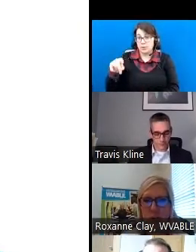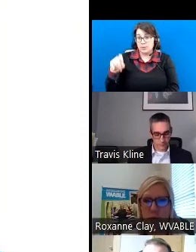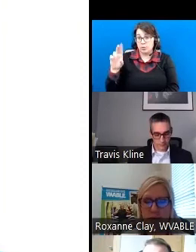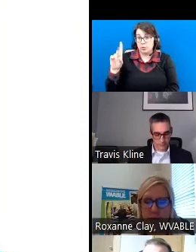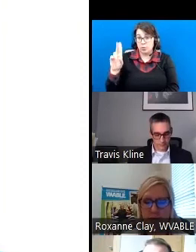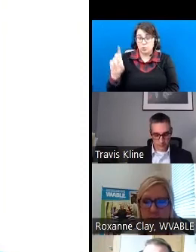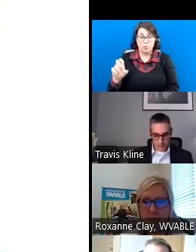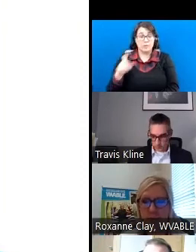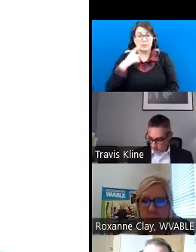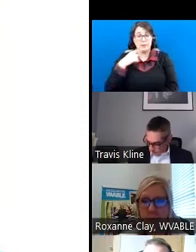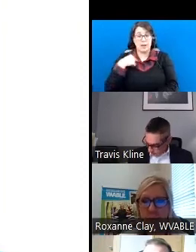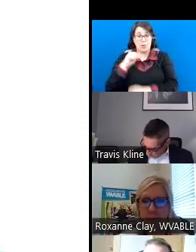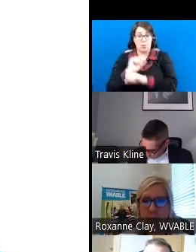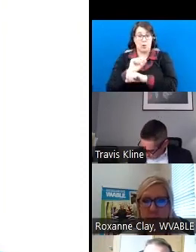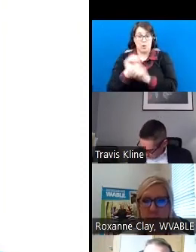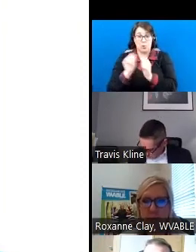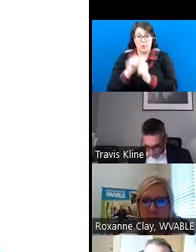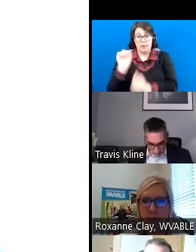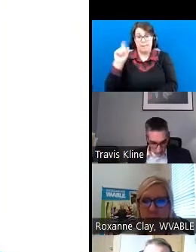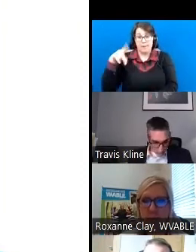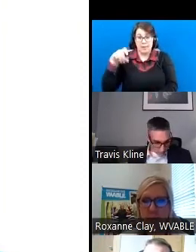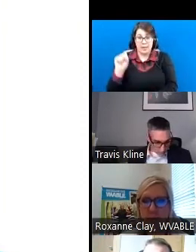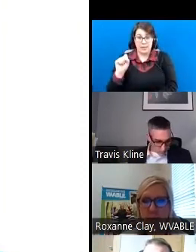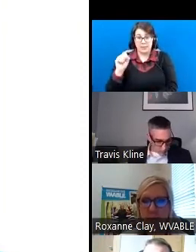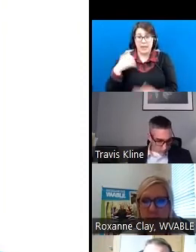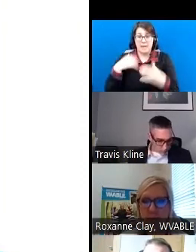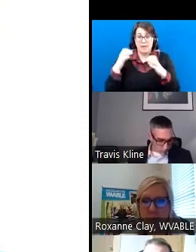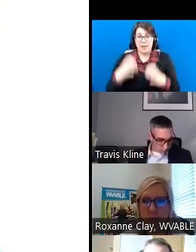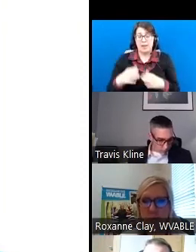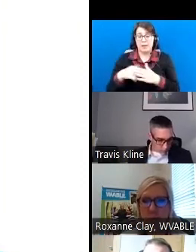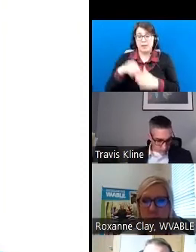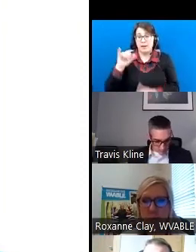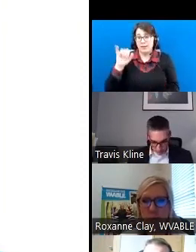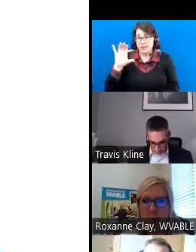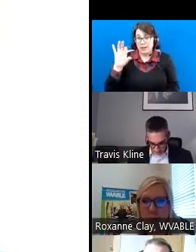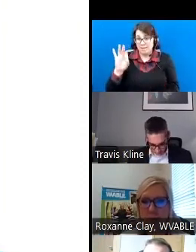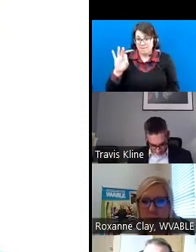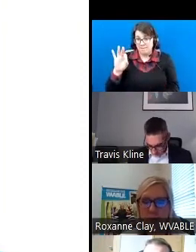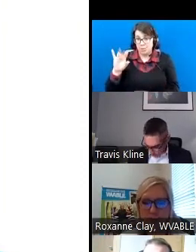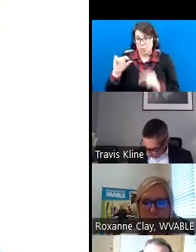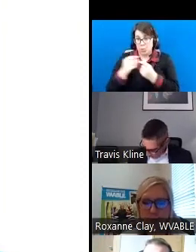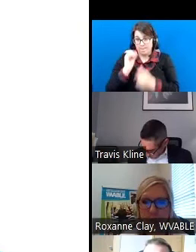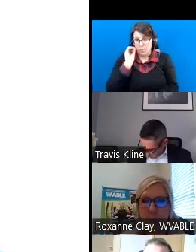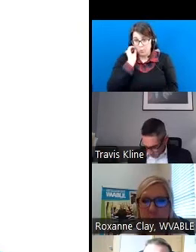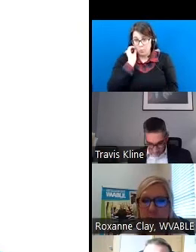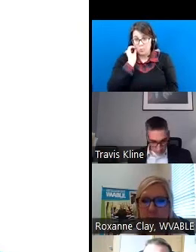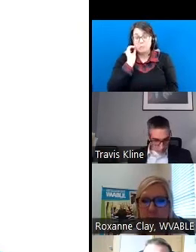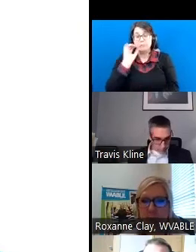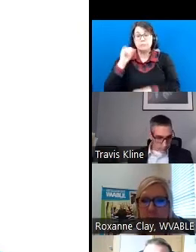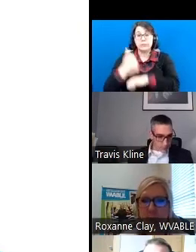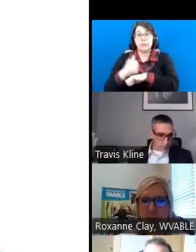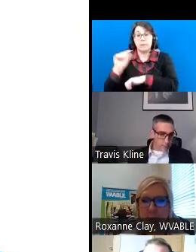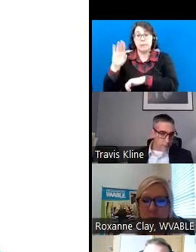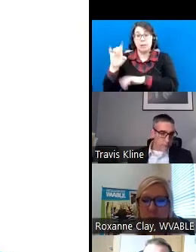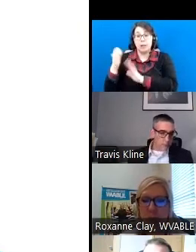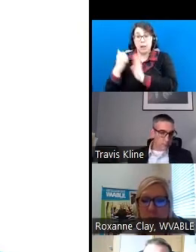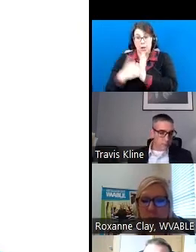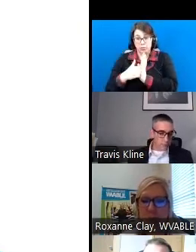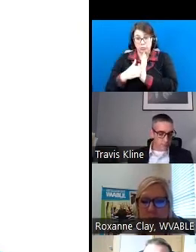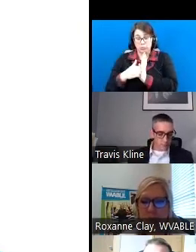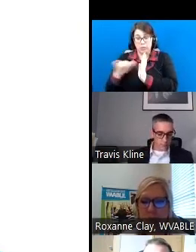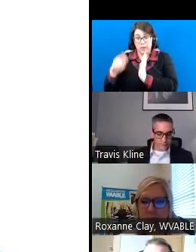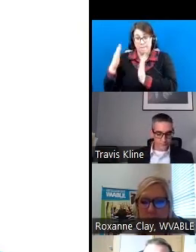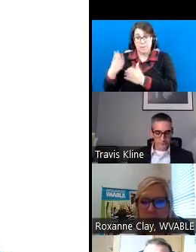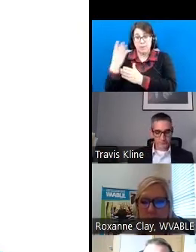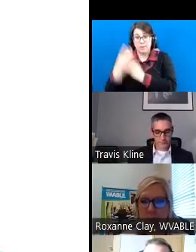work with APS and had a client in an ICF group home that had an ABLE account. He passed away